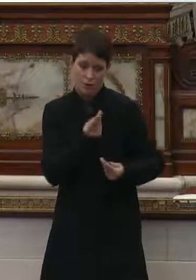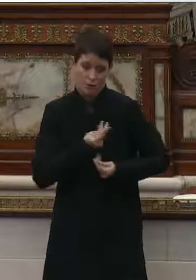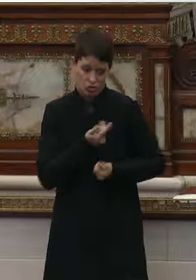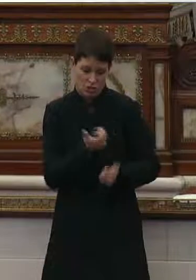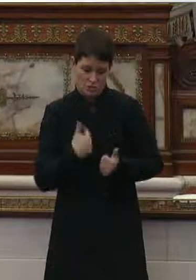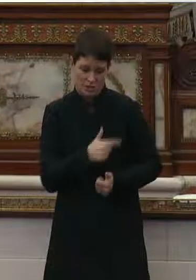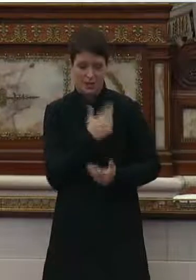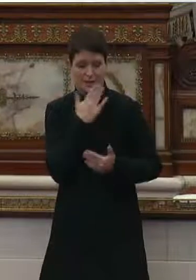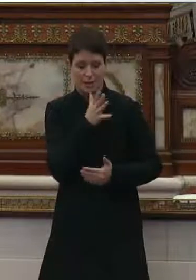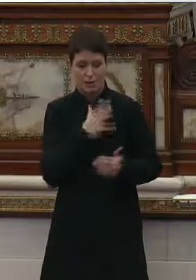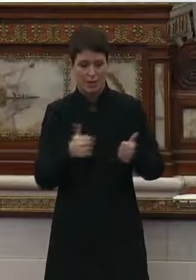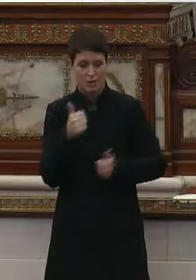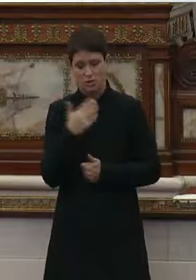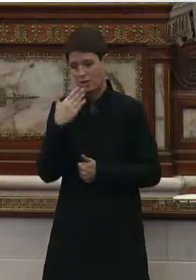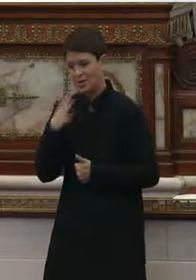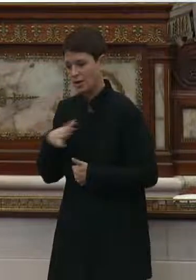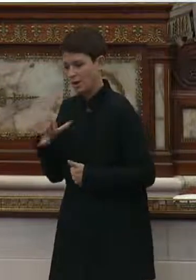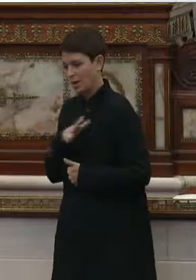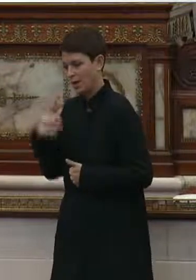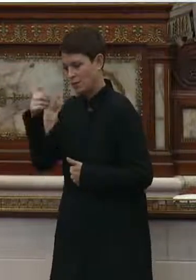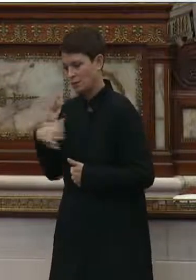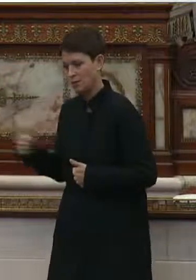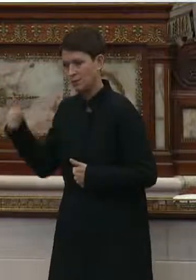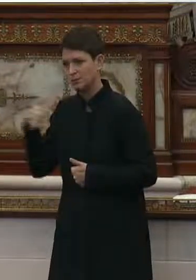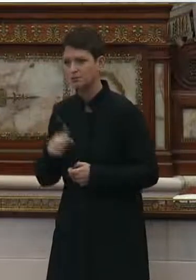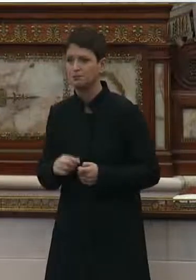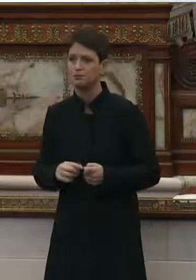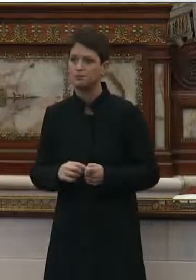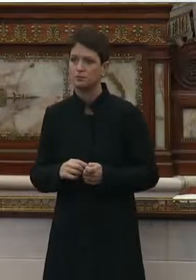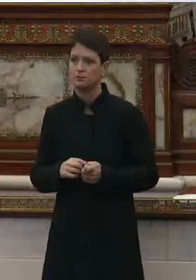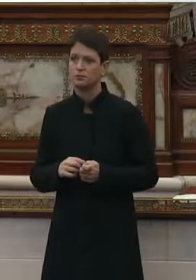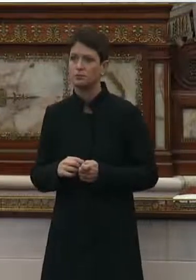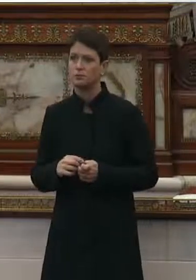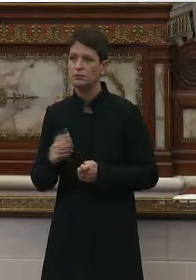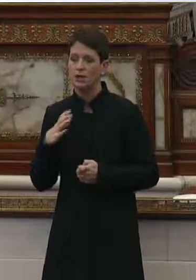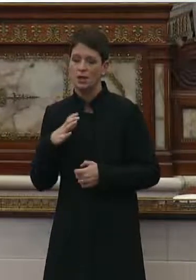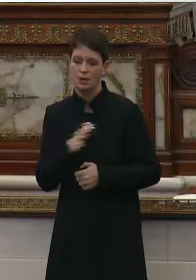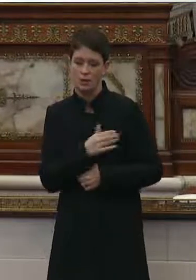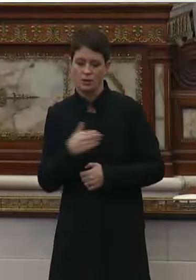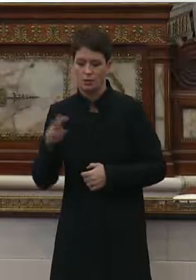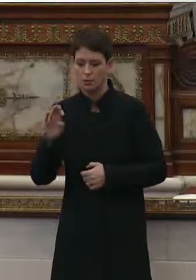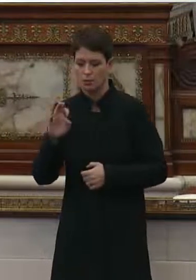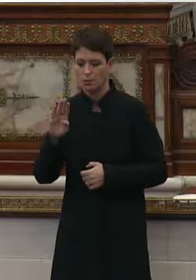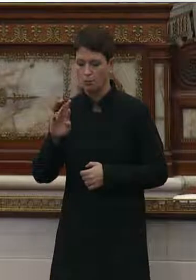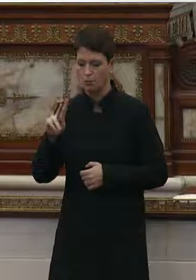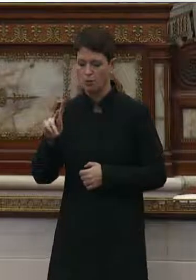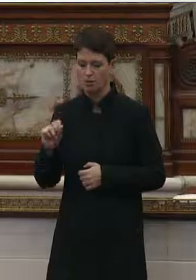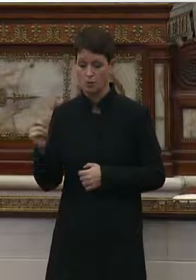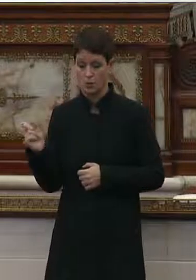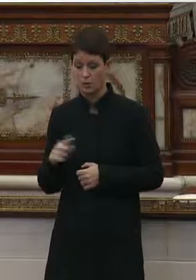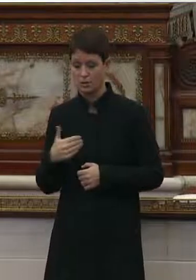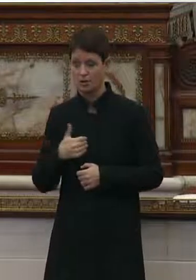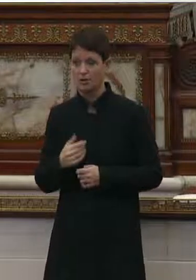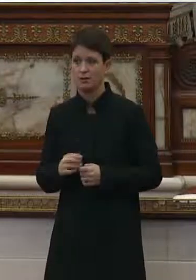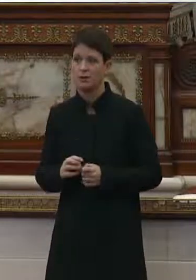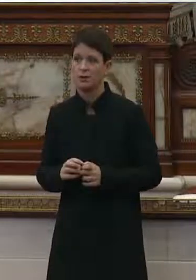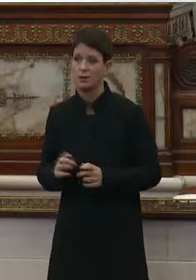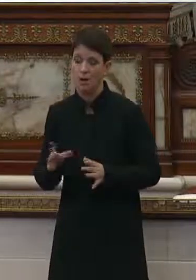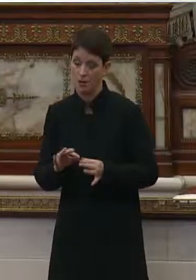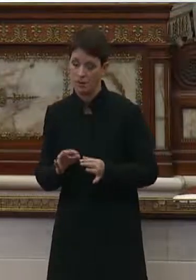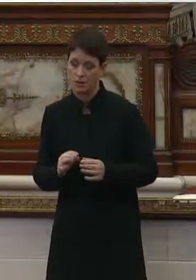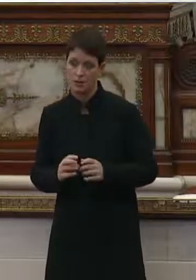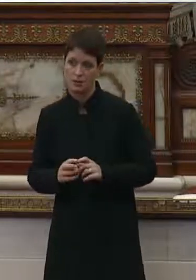Thank you, Madam. Thank you, Councilman. Thank you. Councilmember Brooks, question or comment?